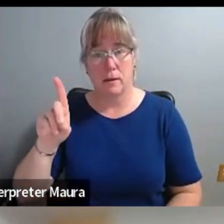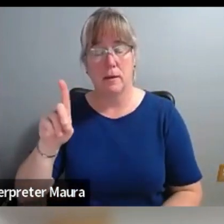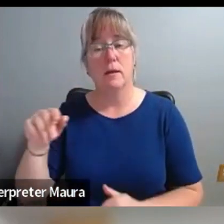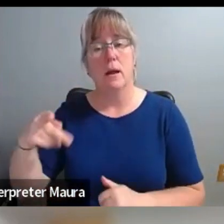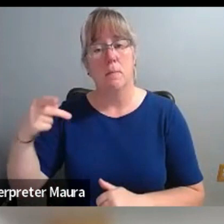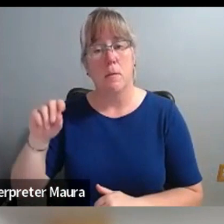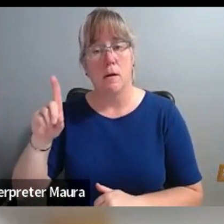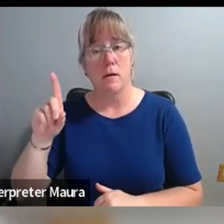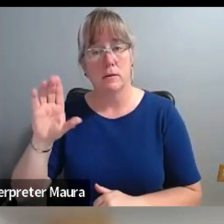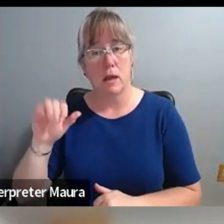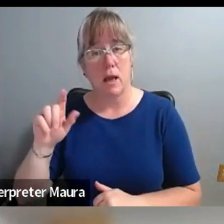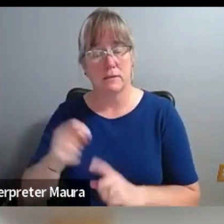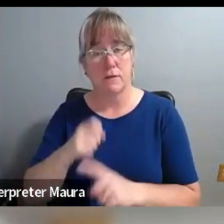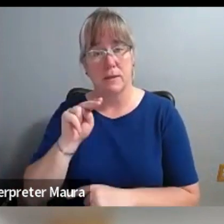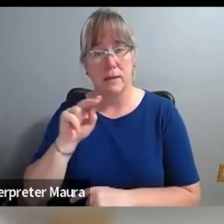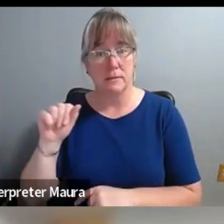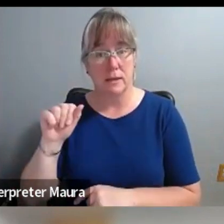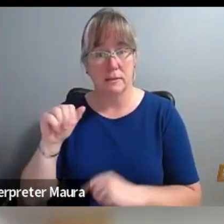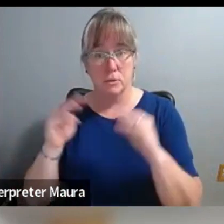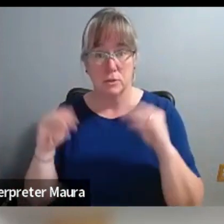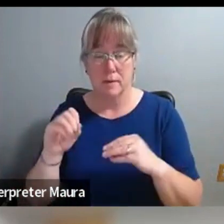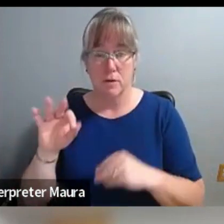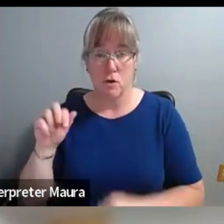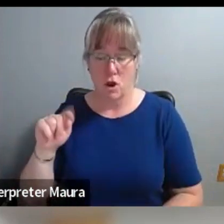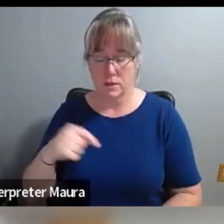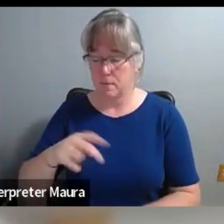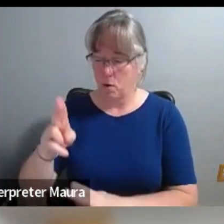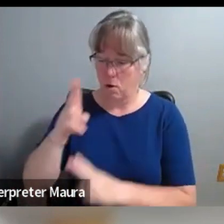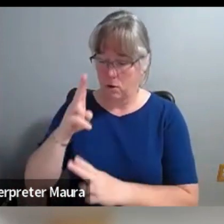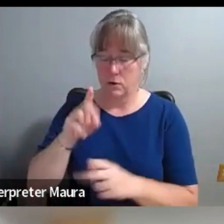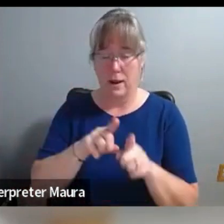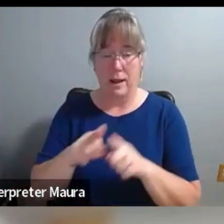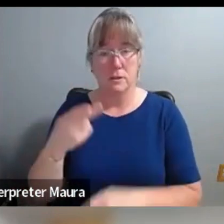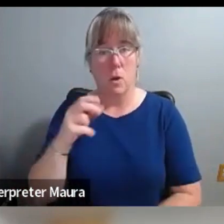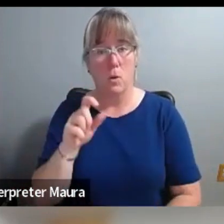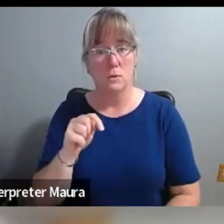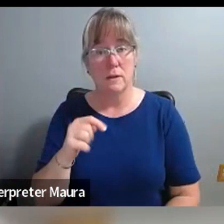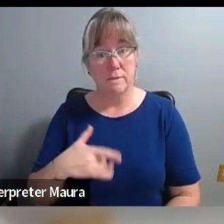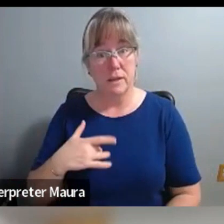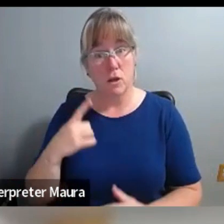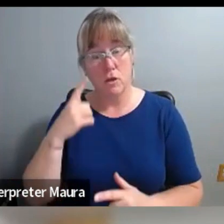I have the honor of being your host, and I don't take that responsibility lightly.